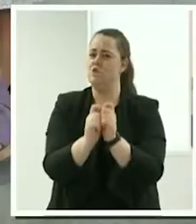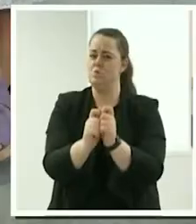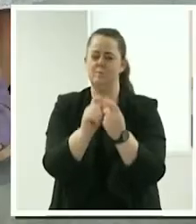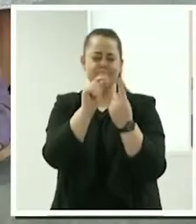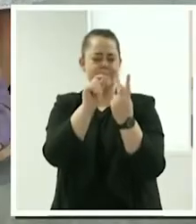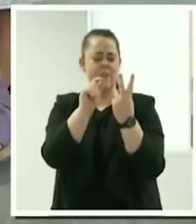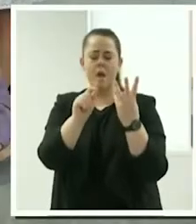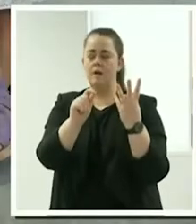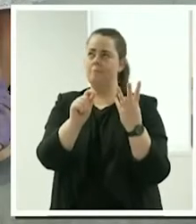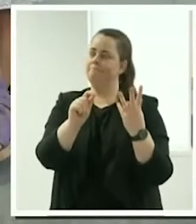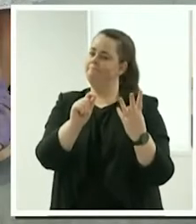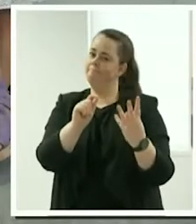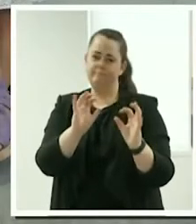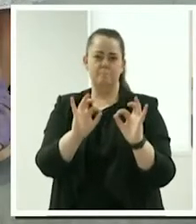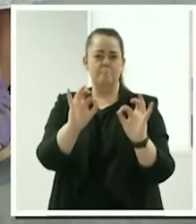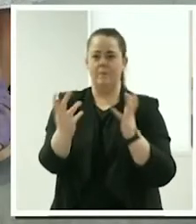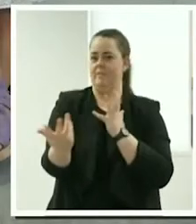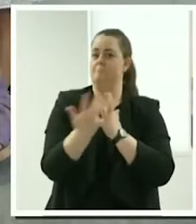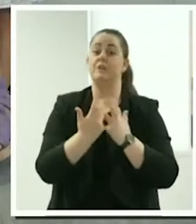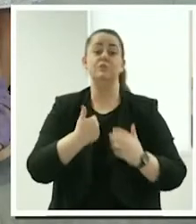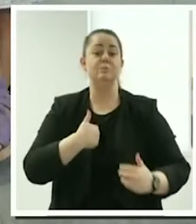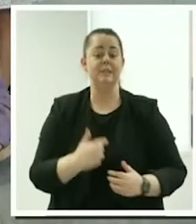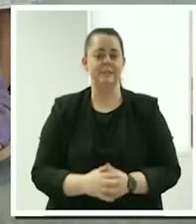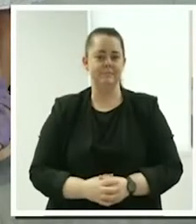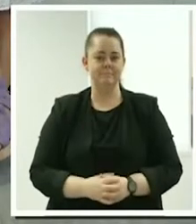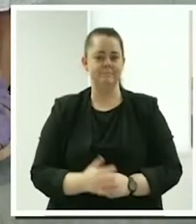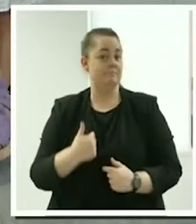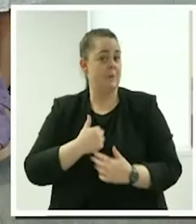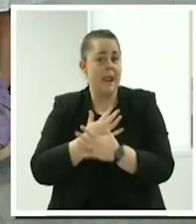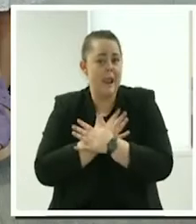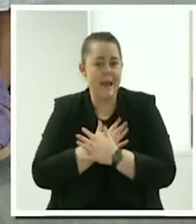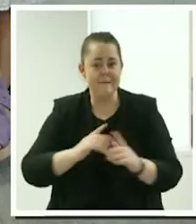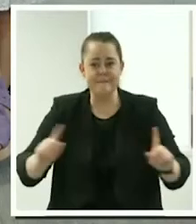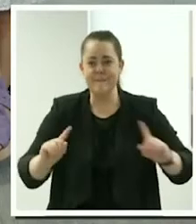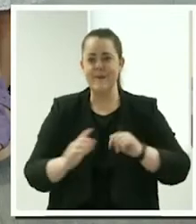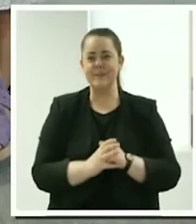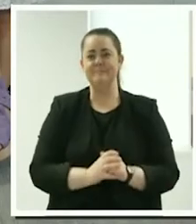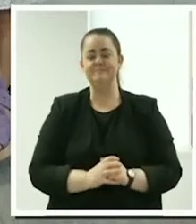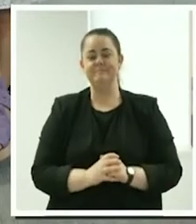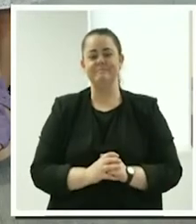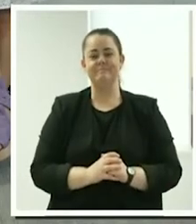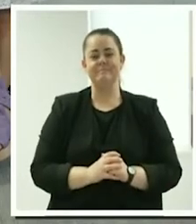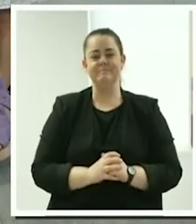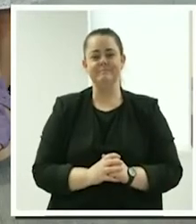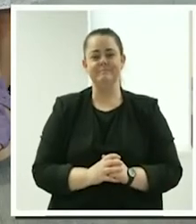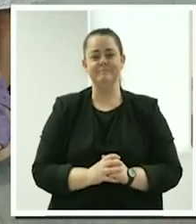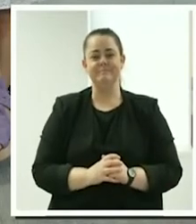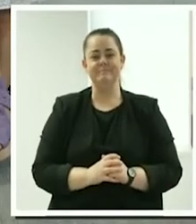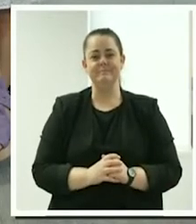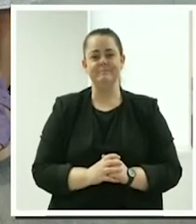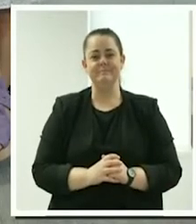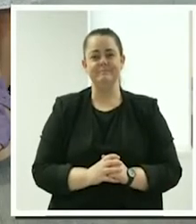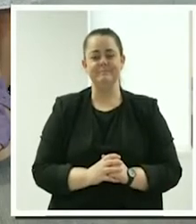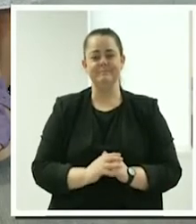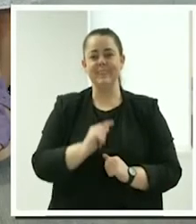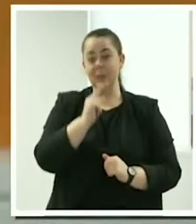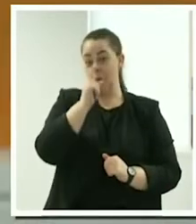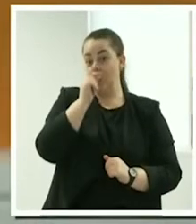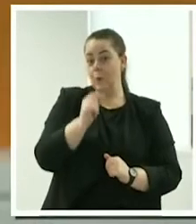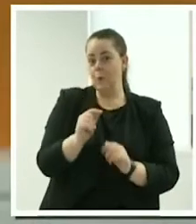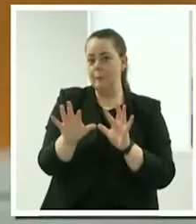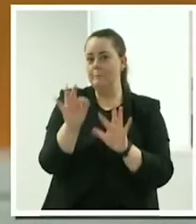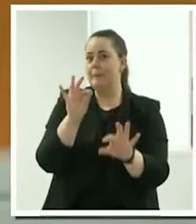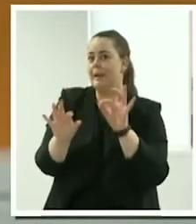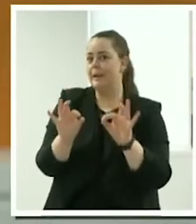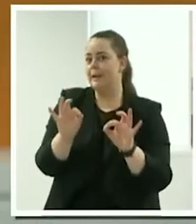I loved the fact that you could, like the others have said, you could choose your clients to have more of